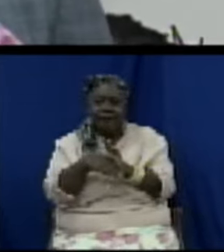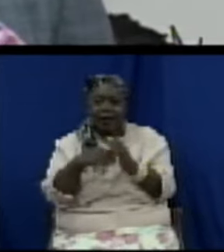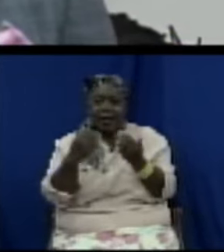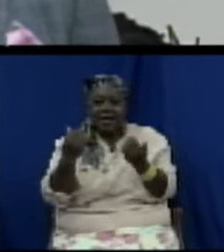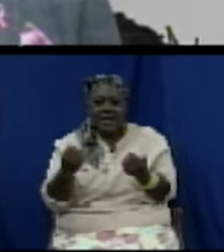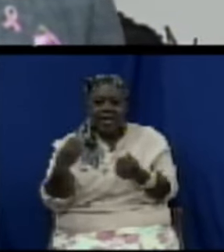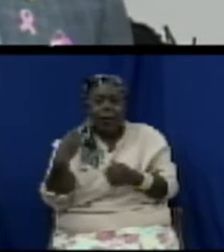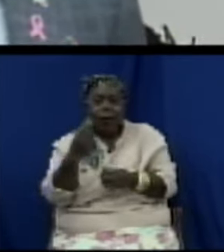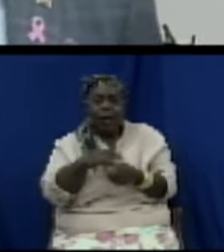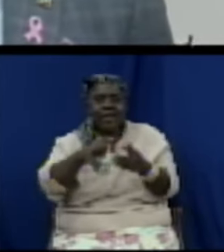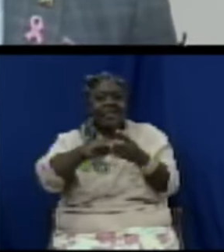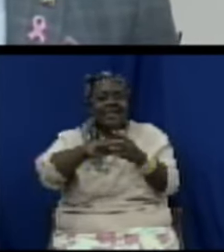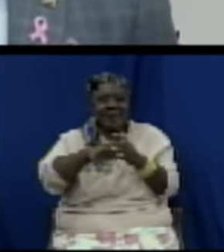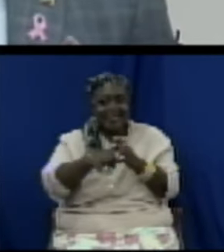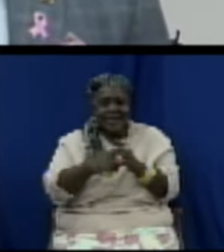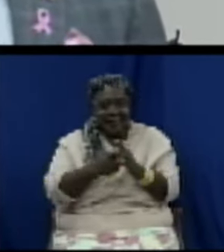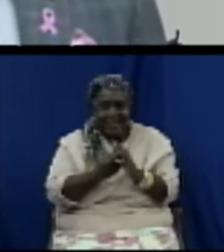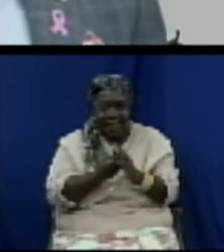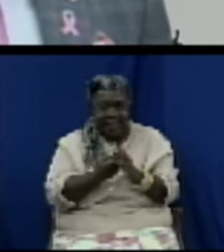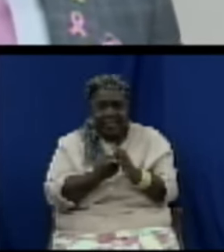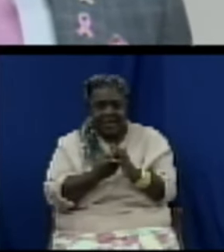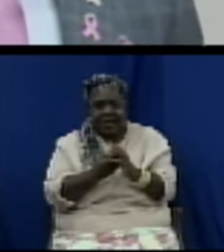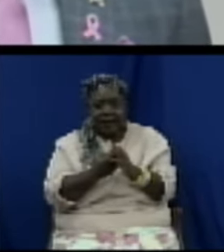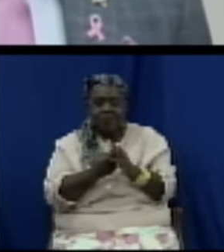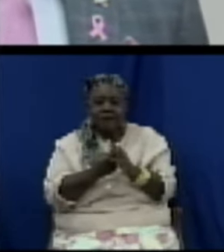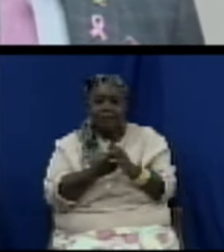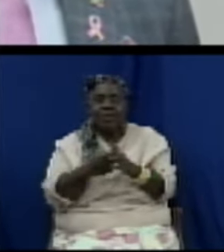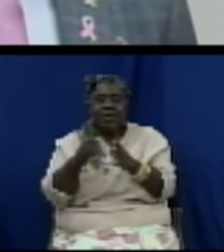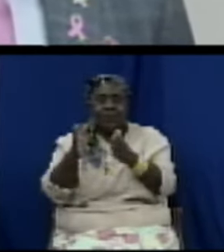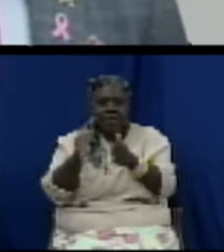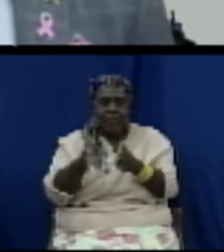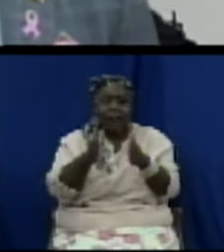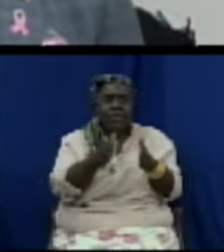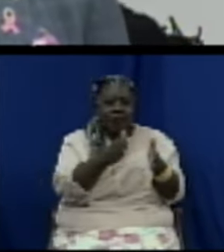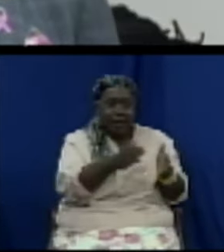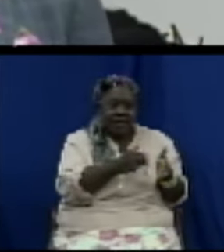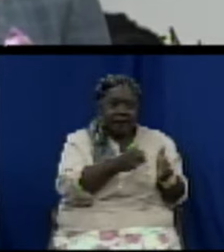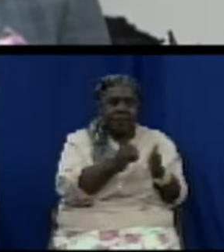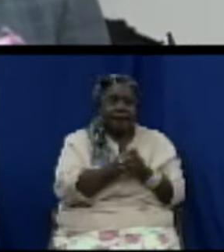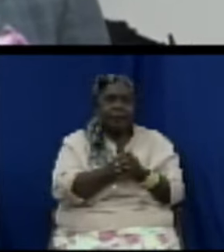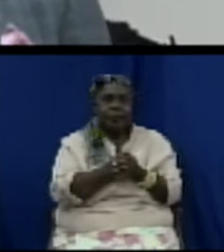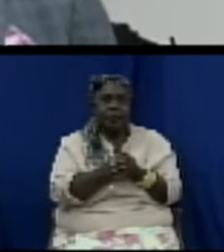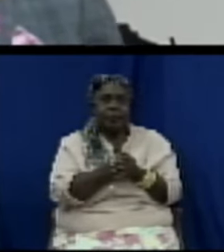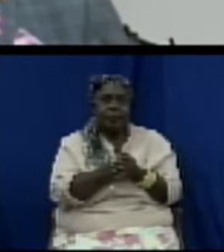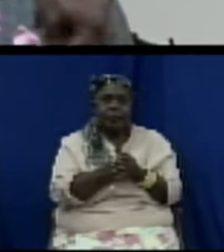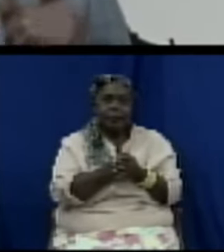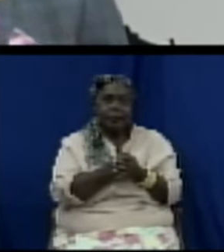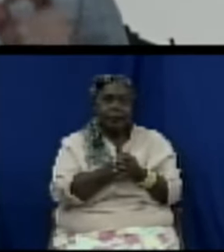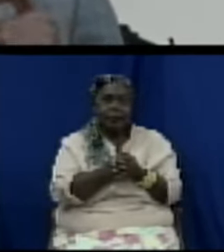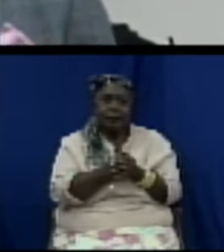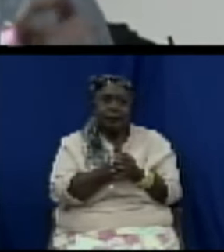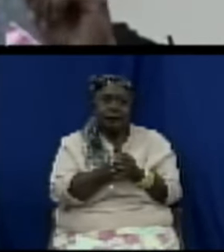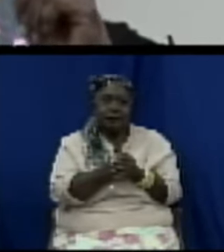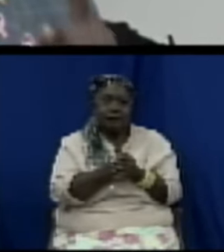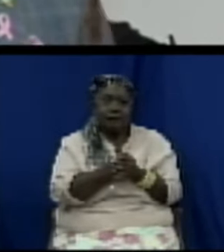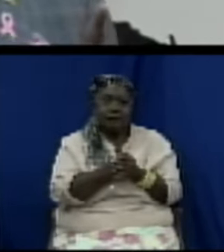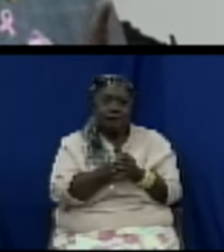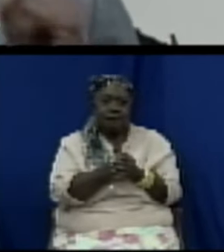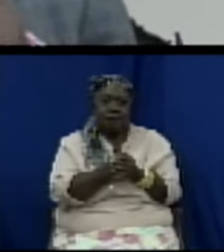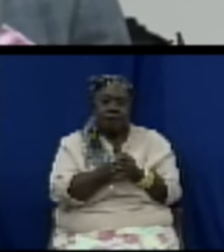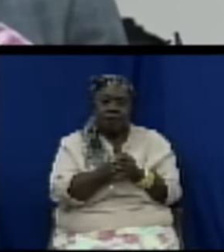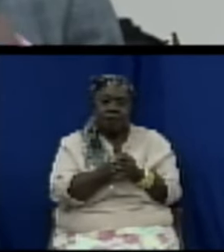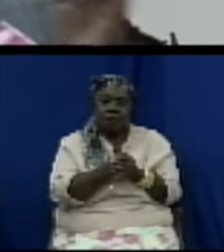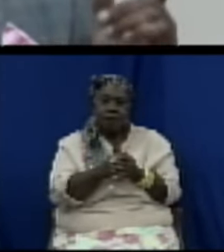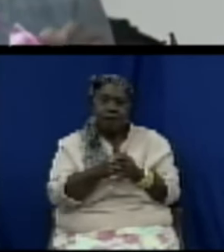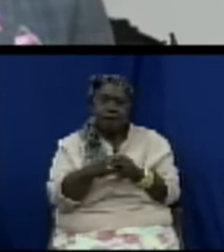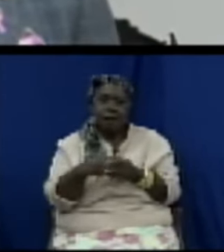because we are so blessed to have one of the leading experts in the Caribbean, Dr. Isben Williams, and this one, who was the guest speaker in Trinidad